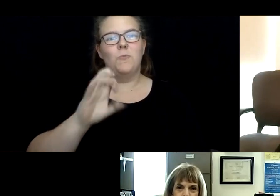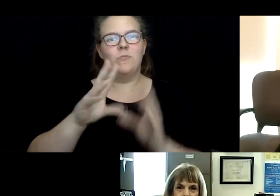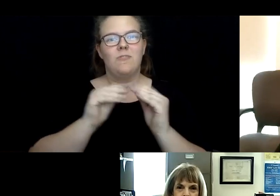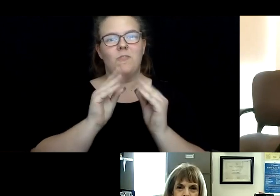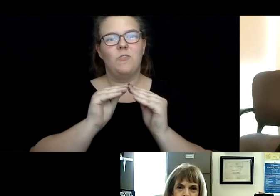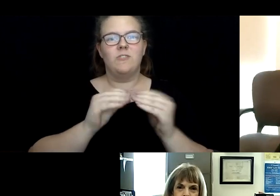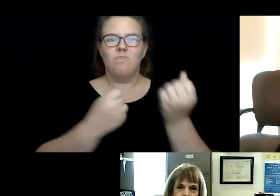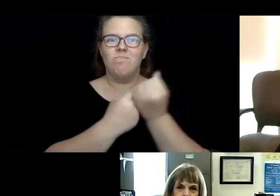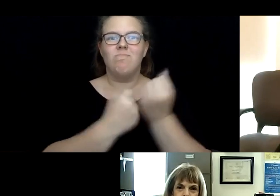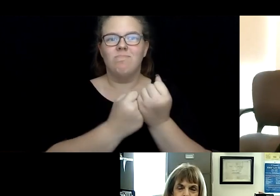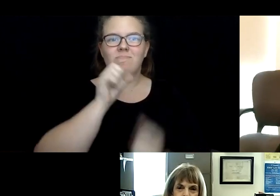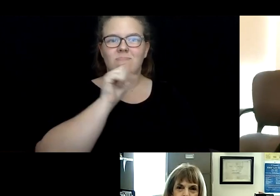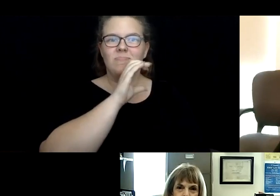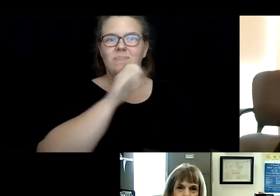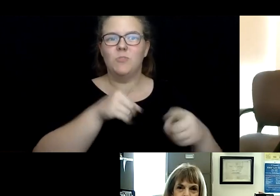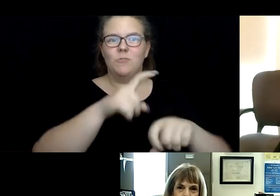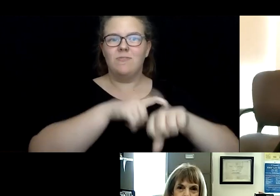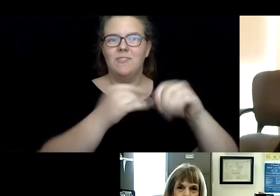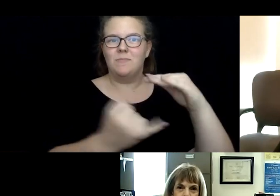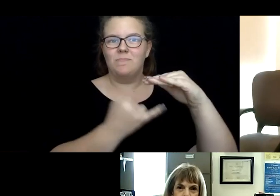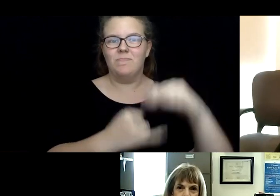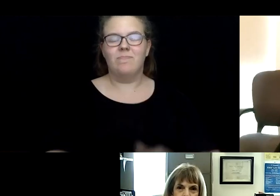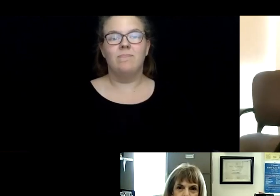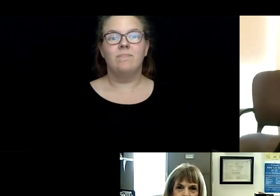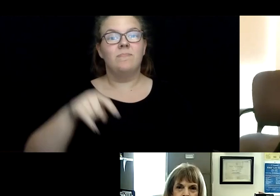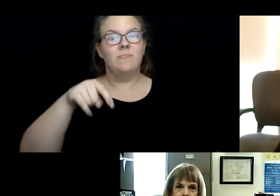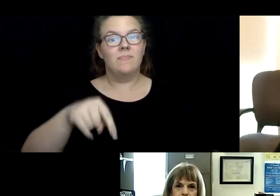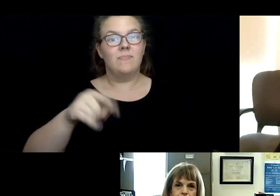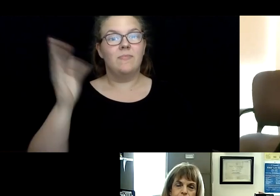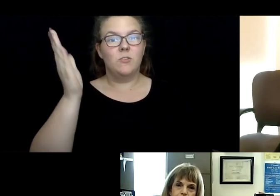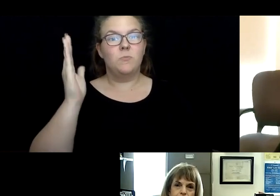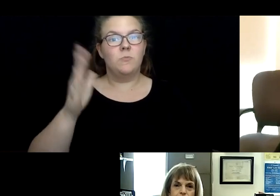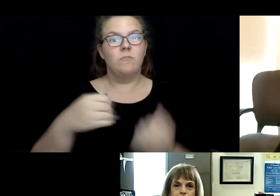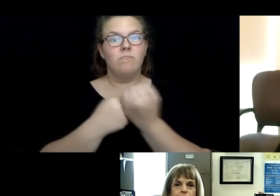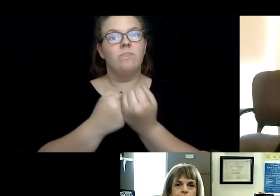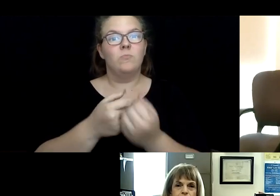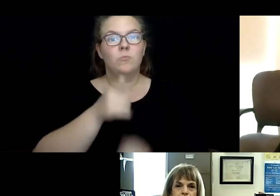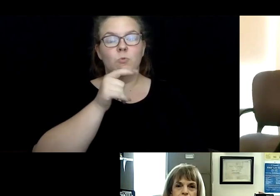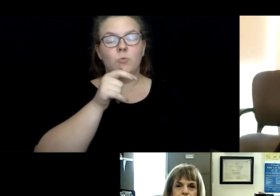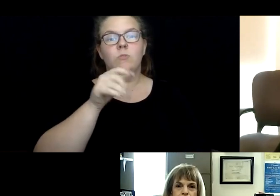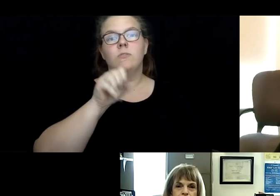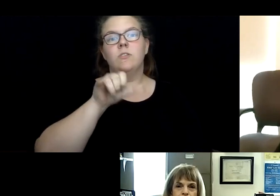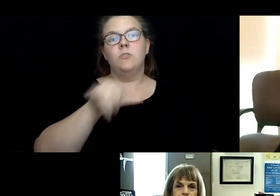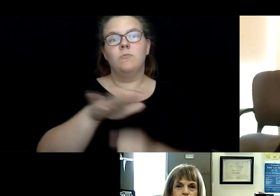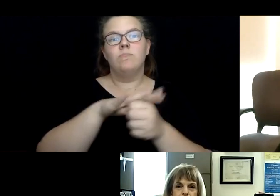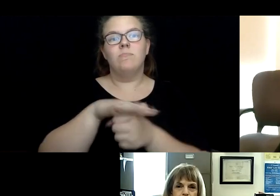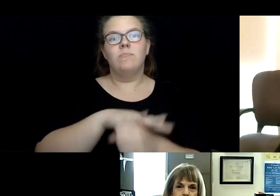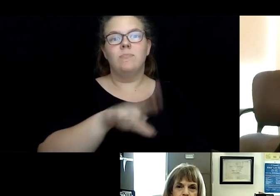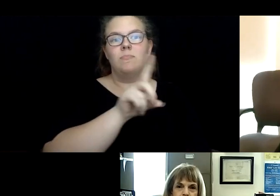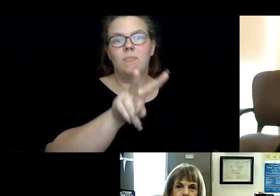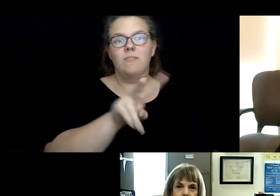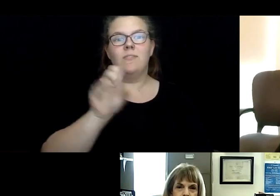Times of Isolation. This conference is presented by the Syracuse Area Domestic and Sexual Violence